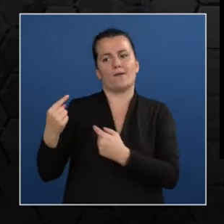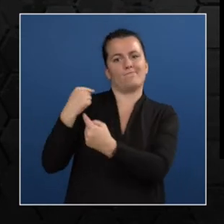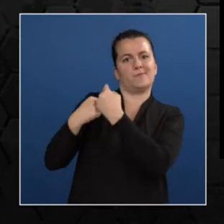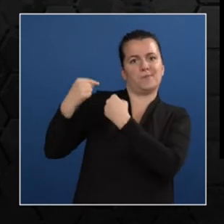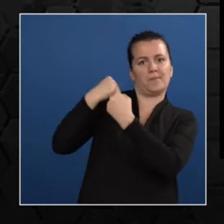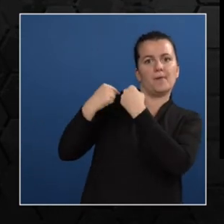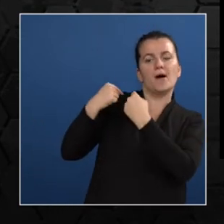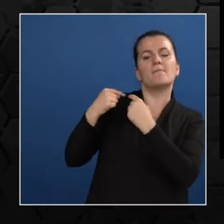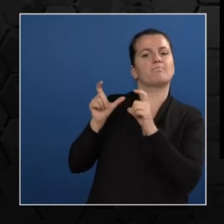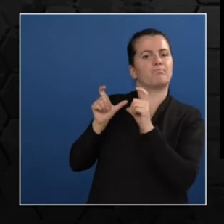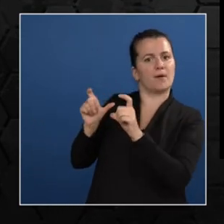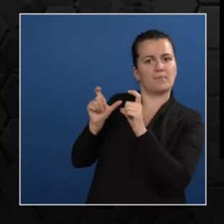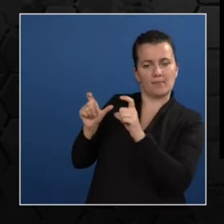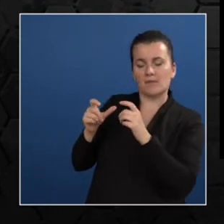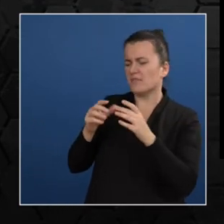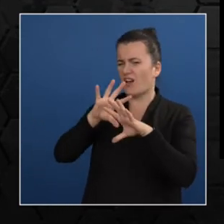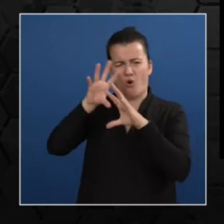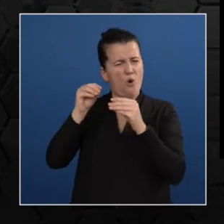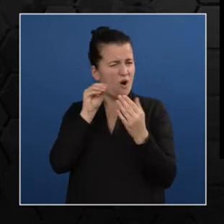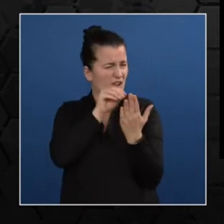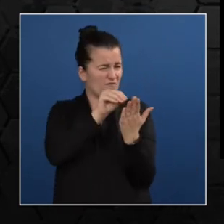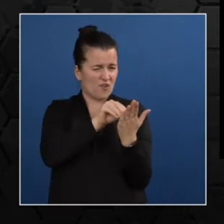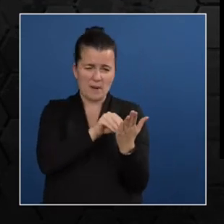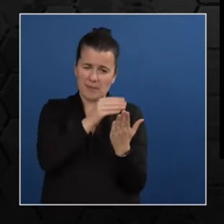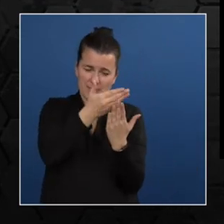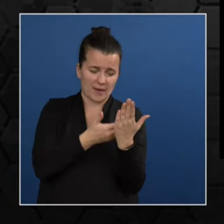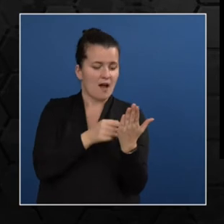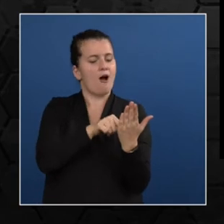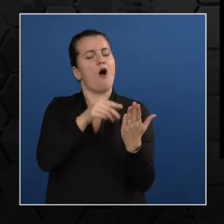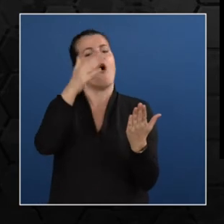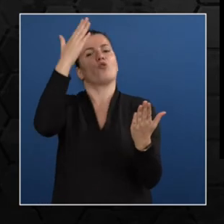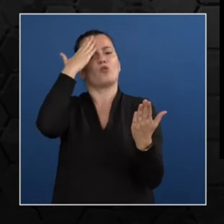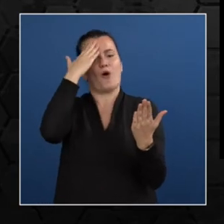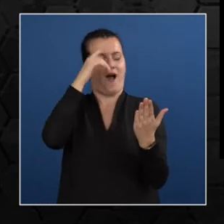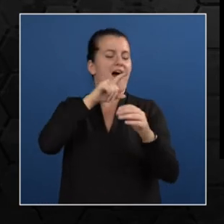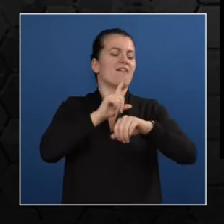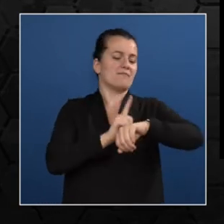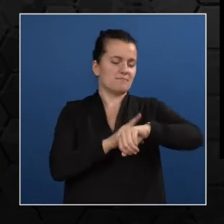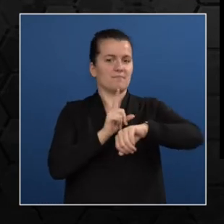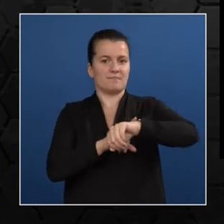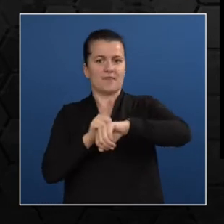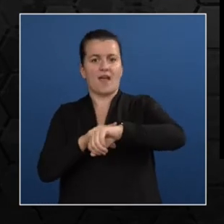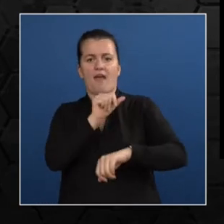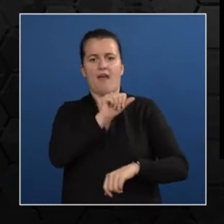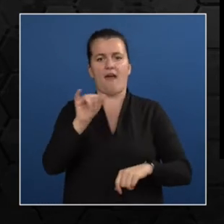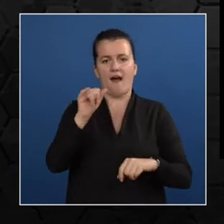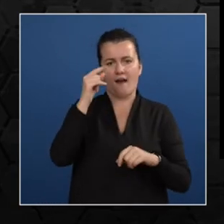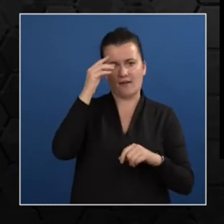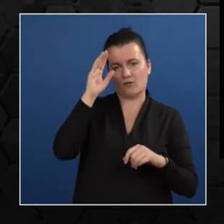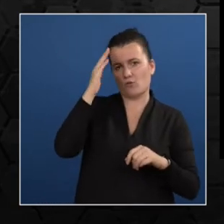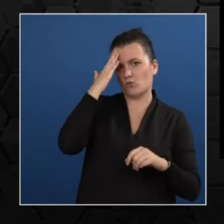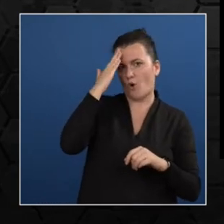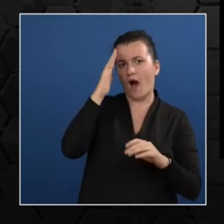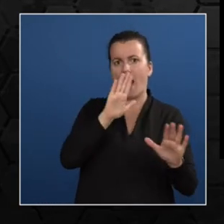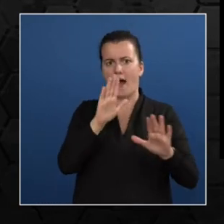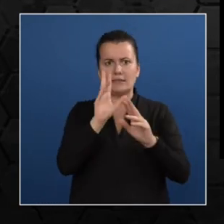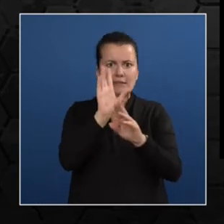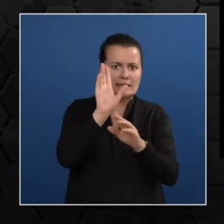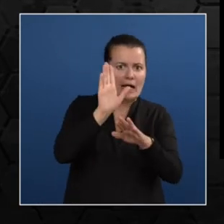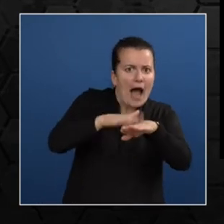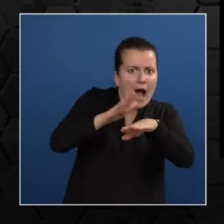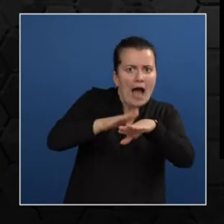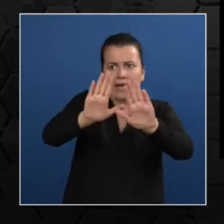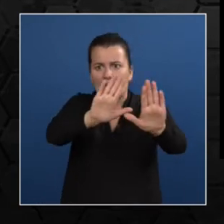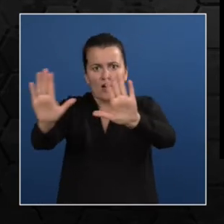GIF over here, can see that the previous week Intel for Route 4B says that there were 10 EF teasing instances and five pickpocket instances, thus labeling the